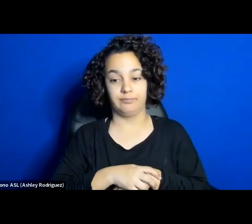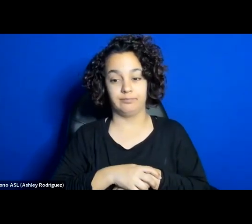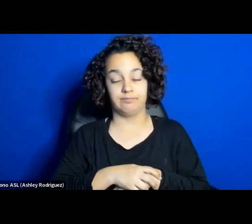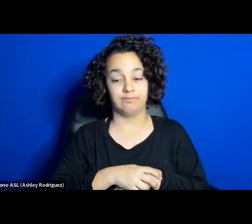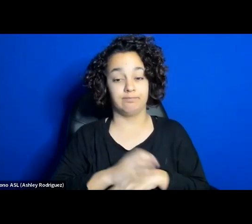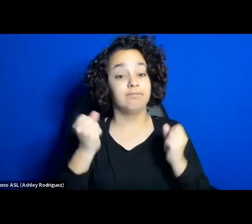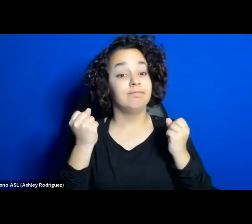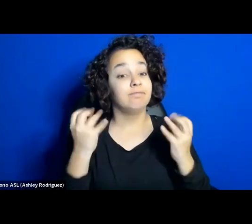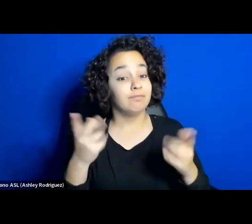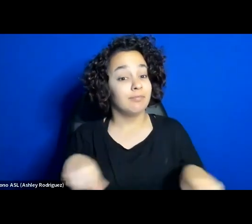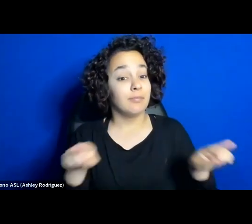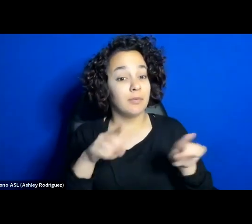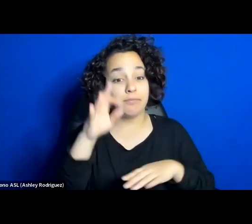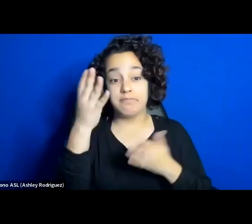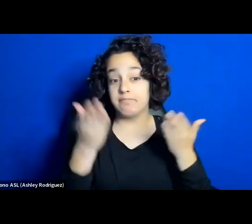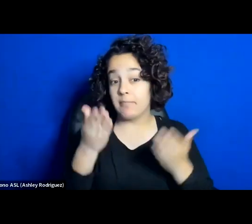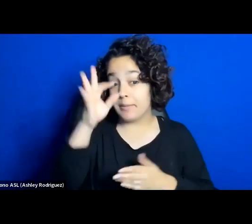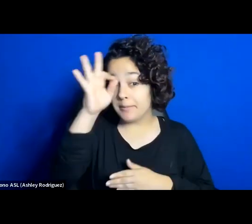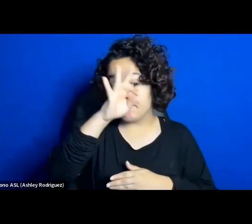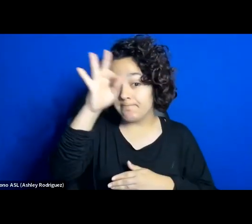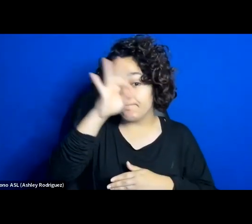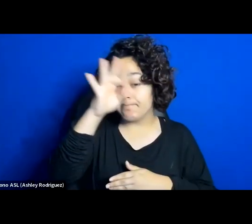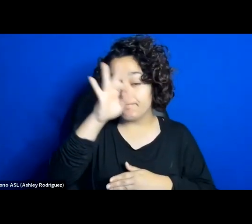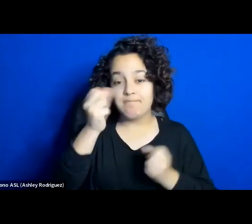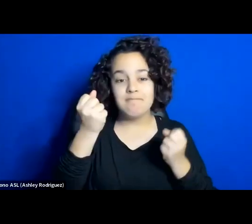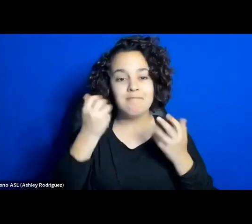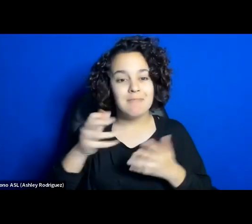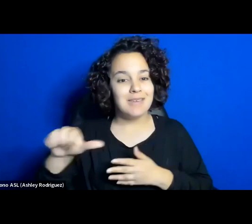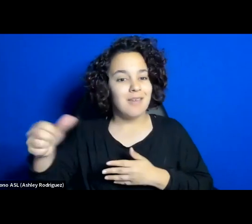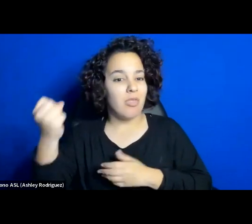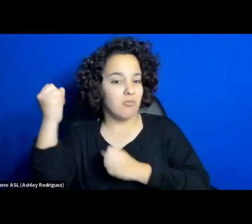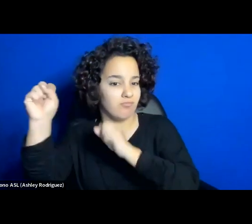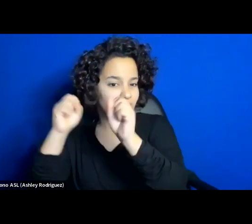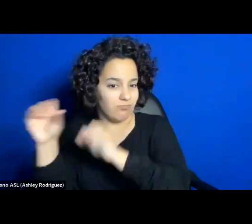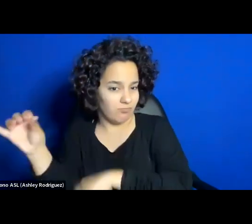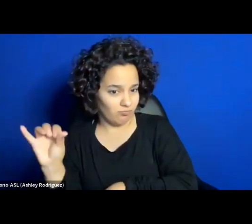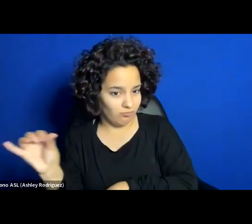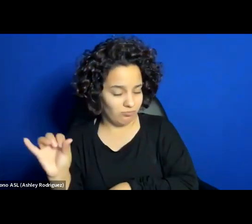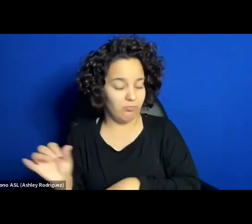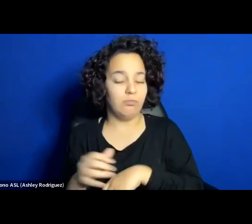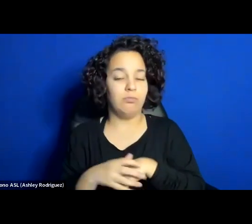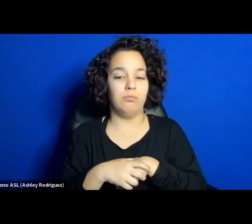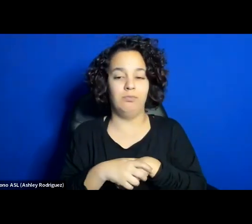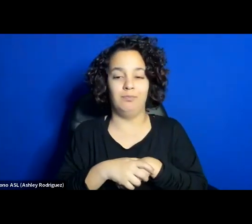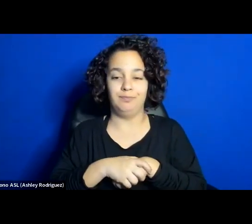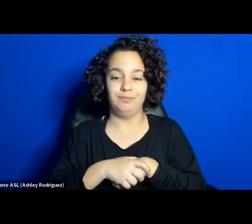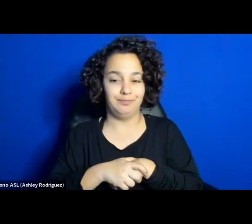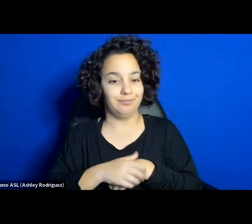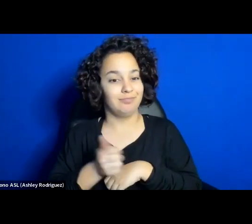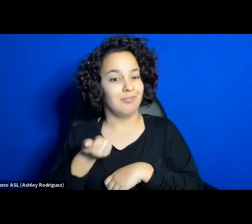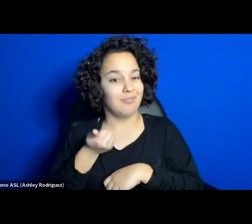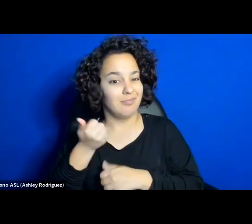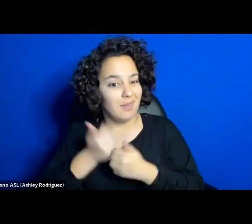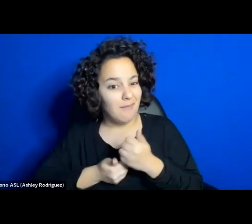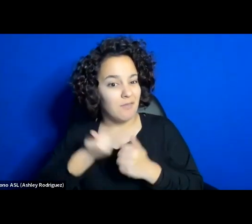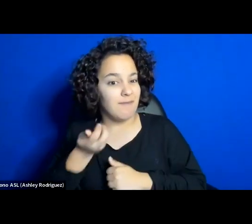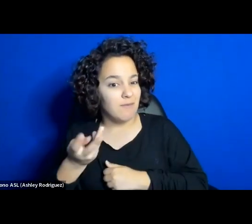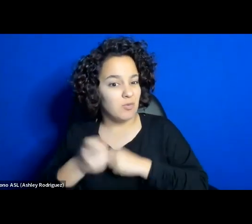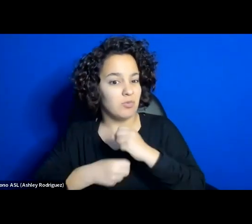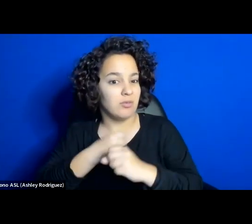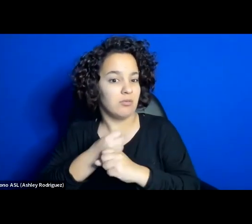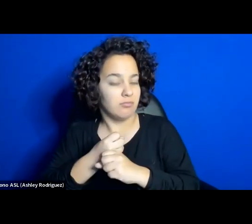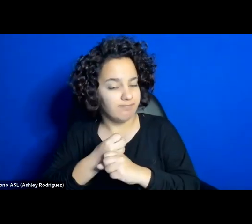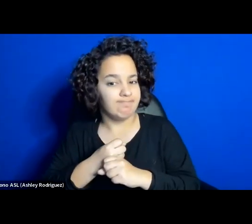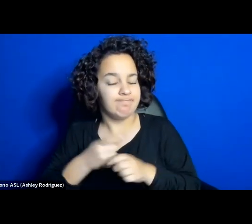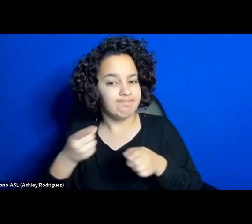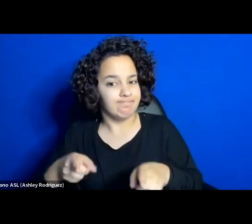may not know that there have been many other uprisings. Almost every couple of years, the people